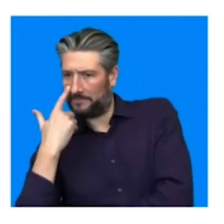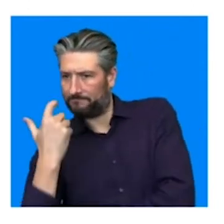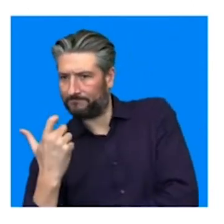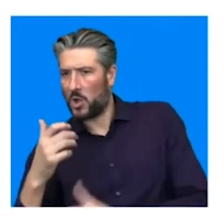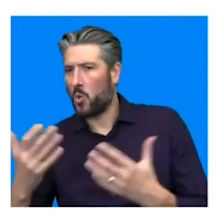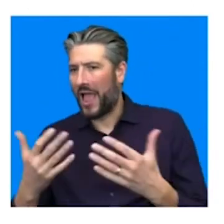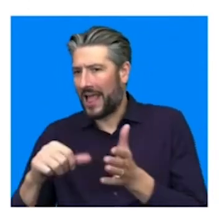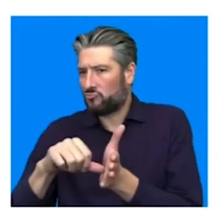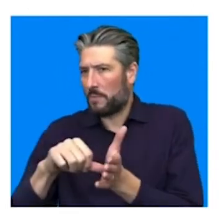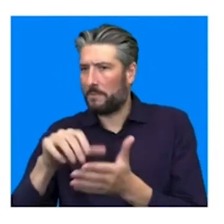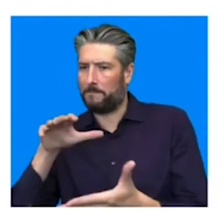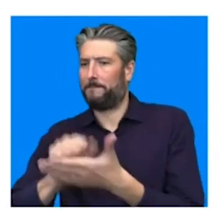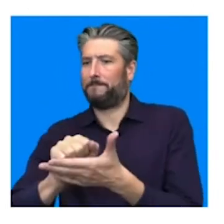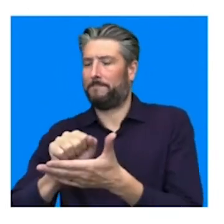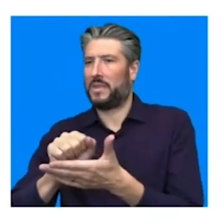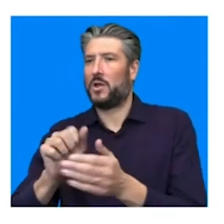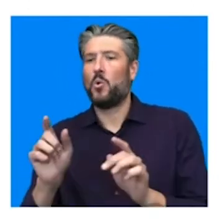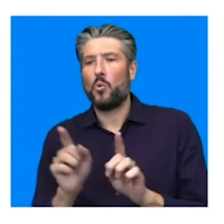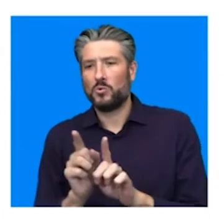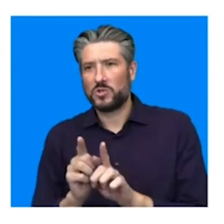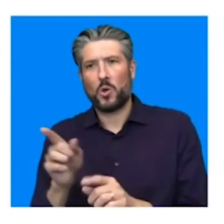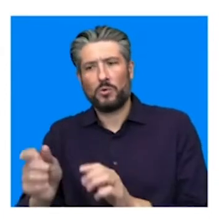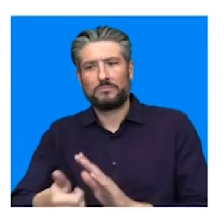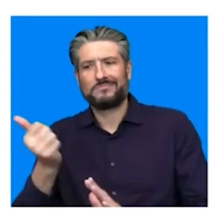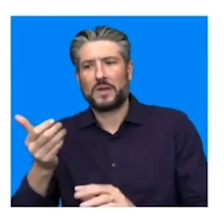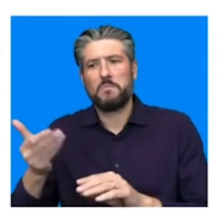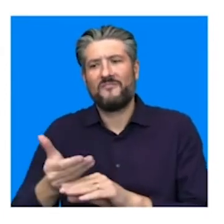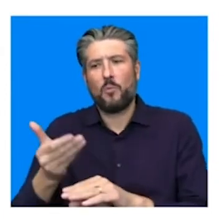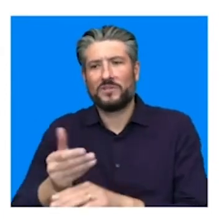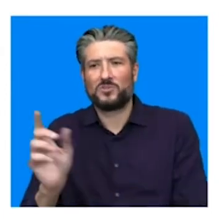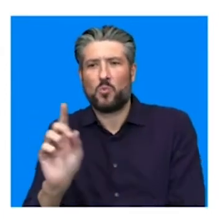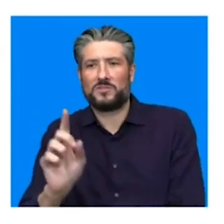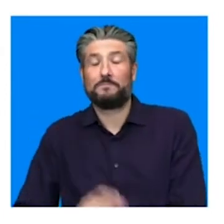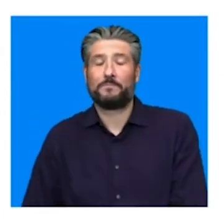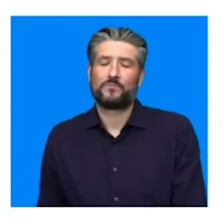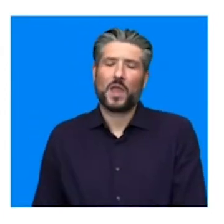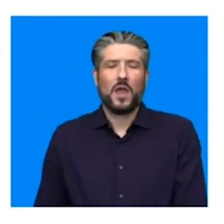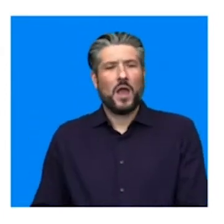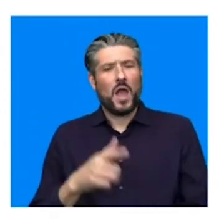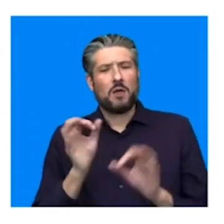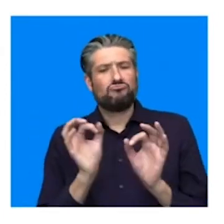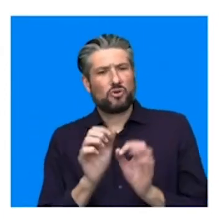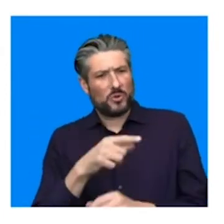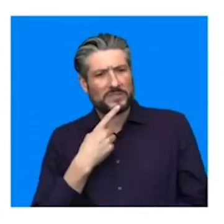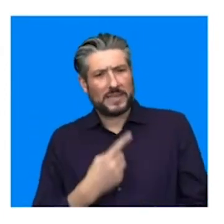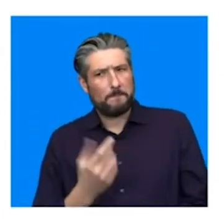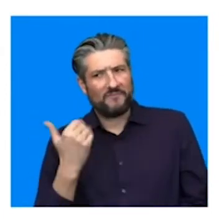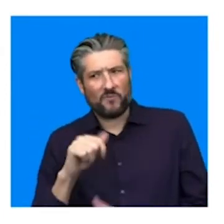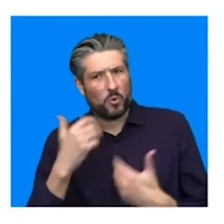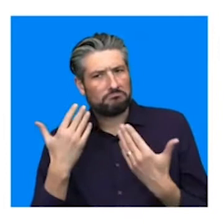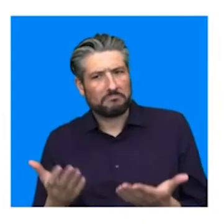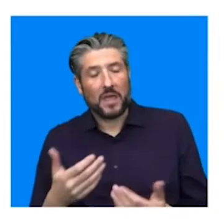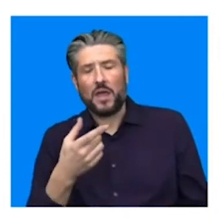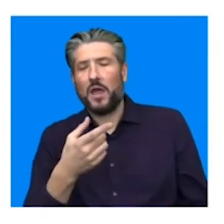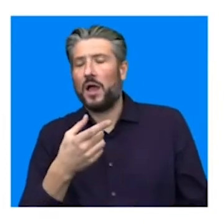and looking for performance. But I think one of the things, I can't remember, Bruno, if you said this earlier, is one of the things we do know is that the more